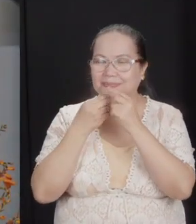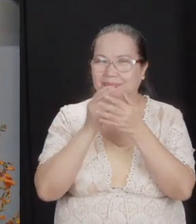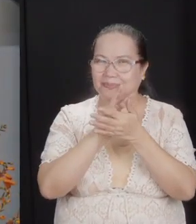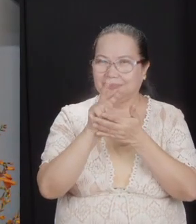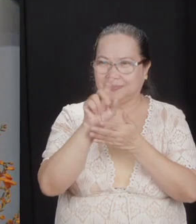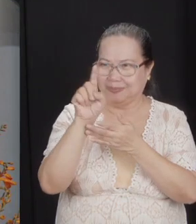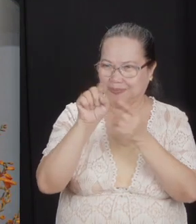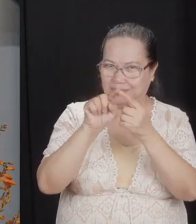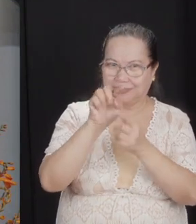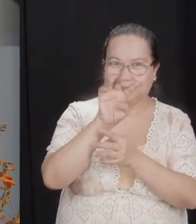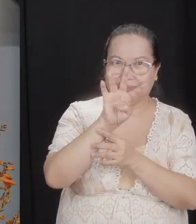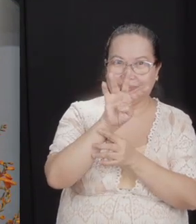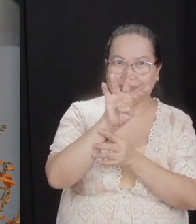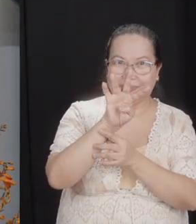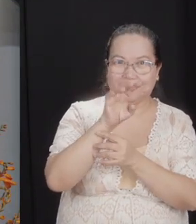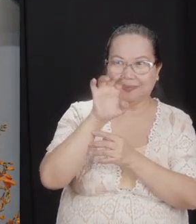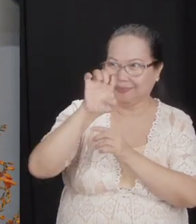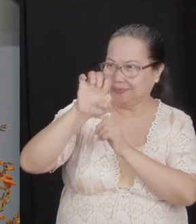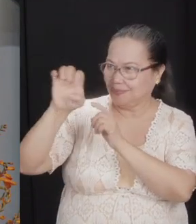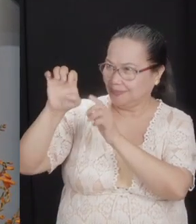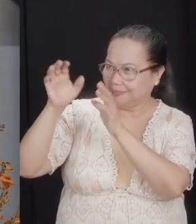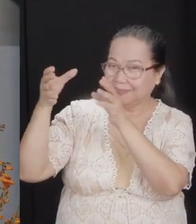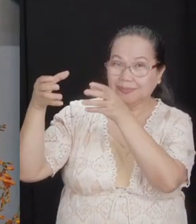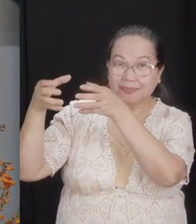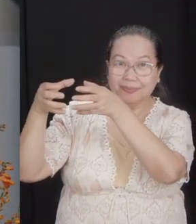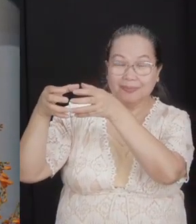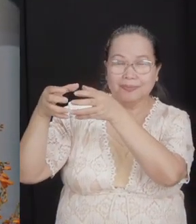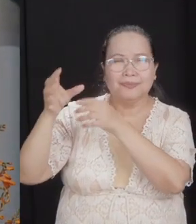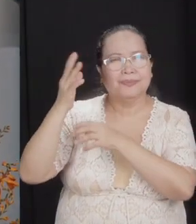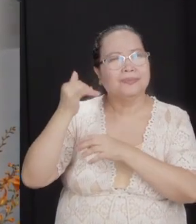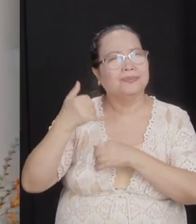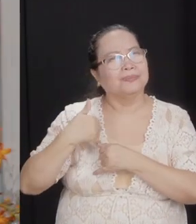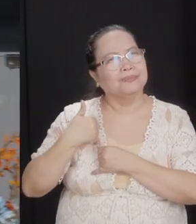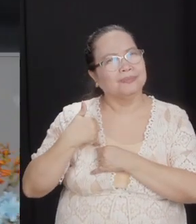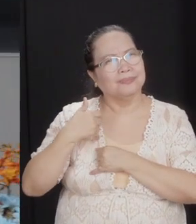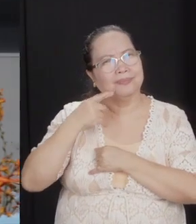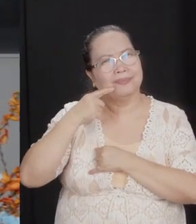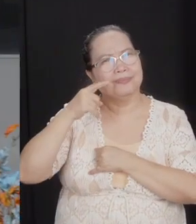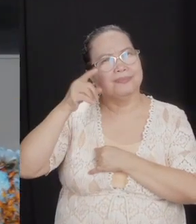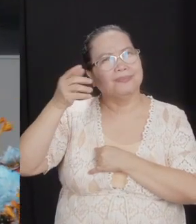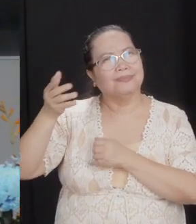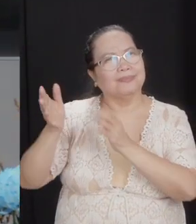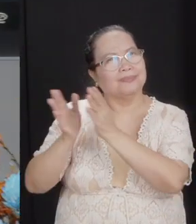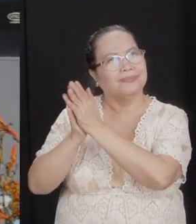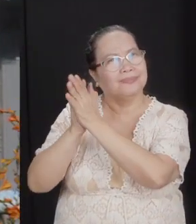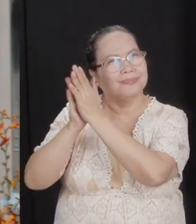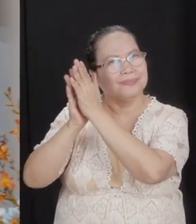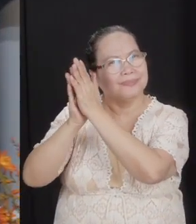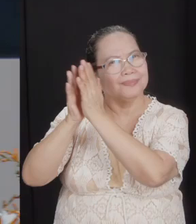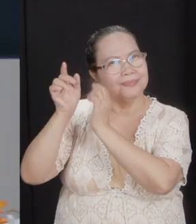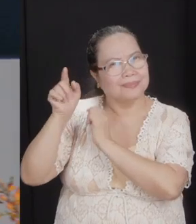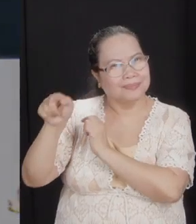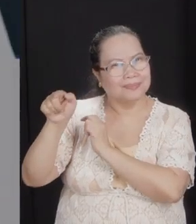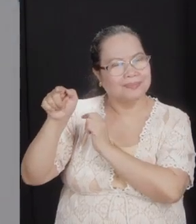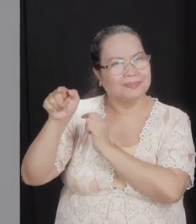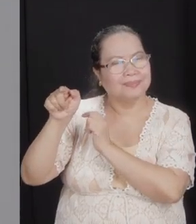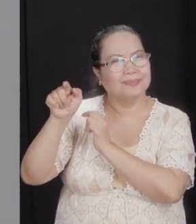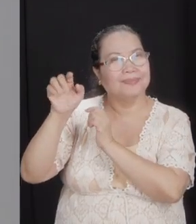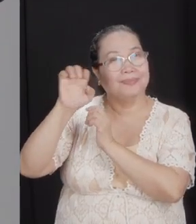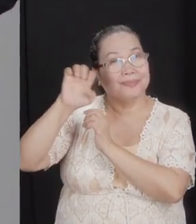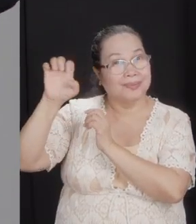you see the commendation of the eastern tribe. Why is Joshua commanding them? You know why?